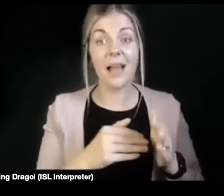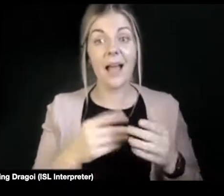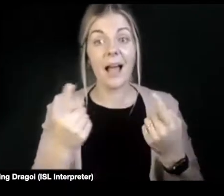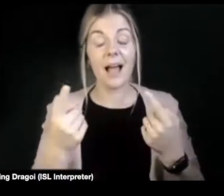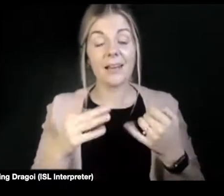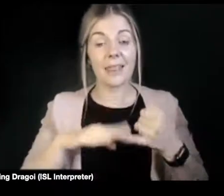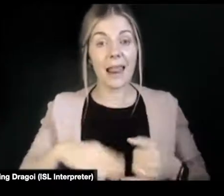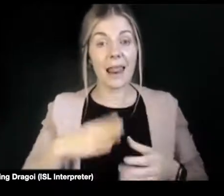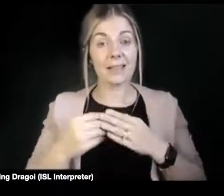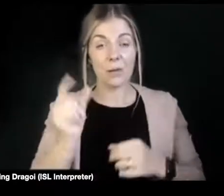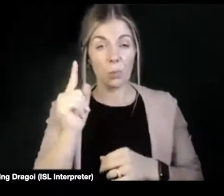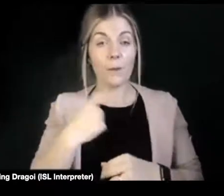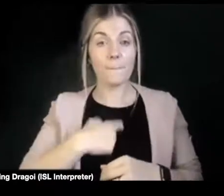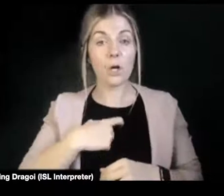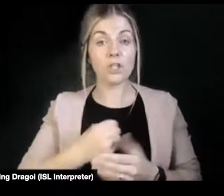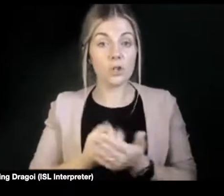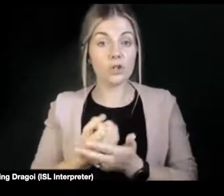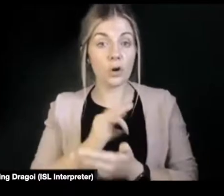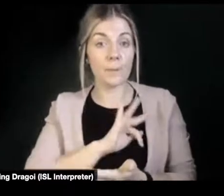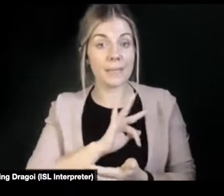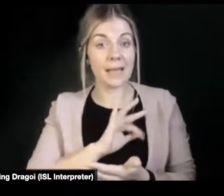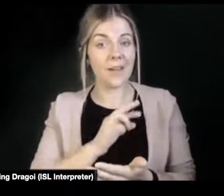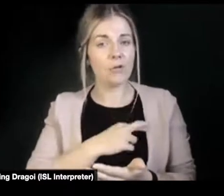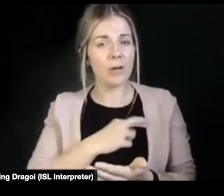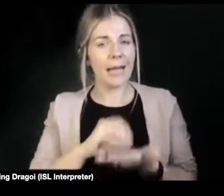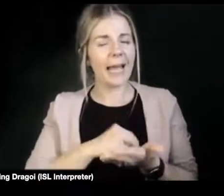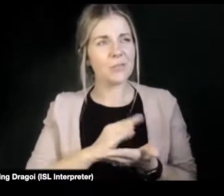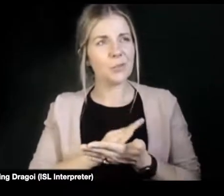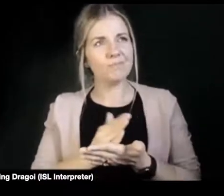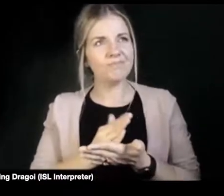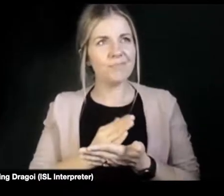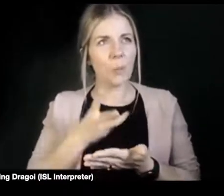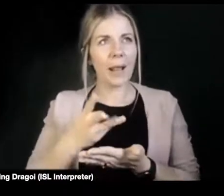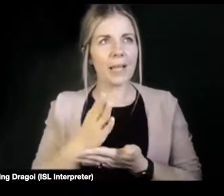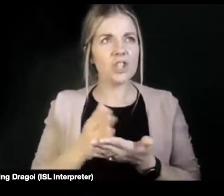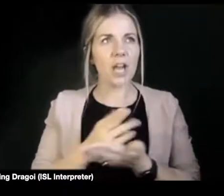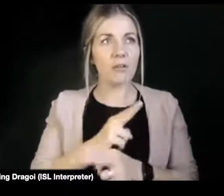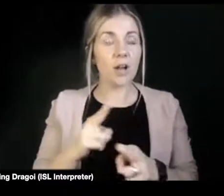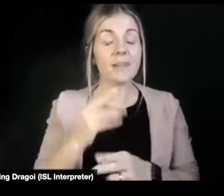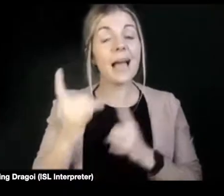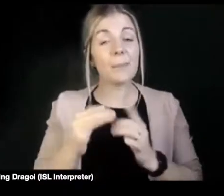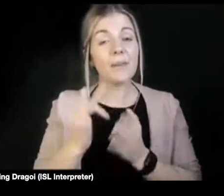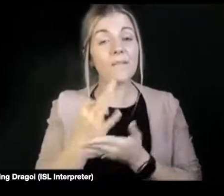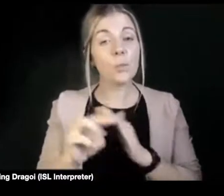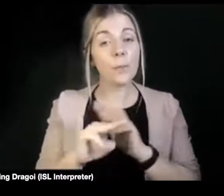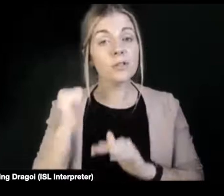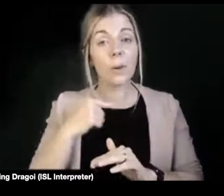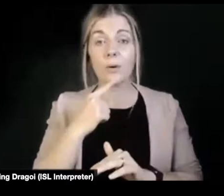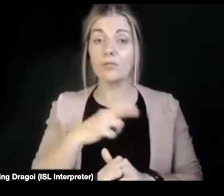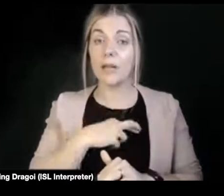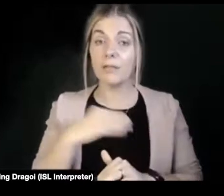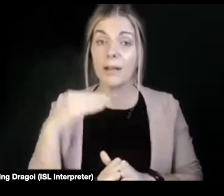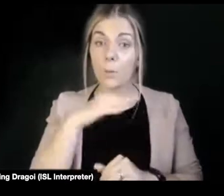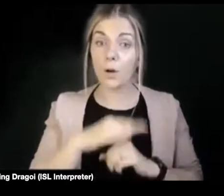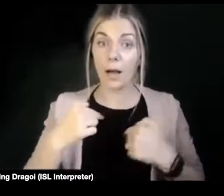story of mine. And I really had to question whether I was going to do it happened to me a few months ago, but it's important. I'm the CEO of a